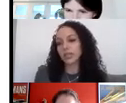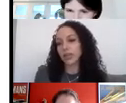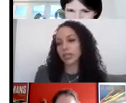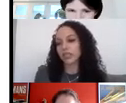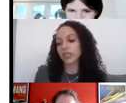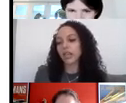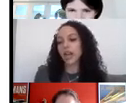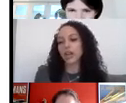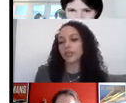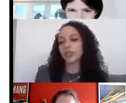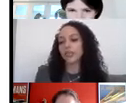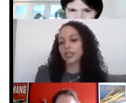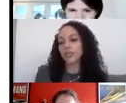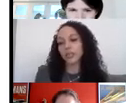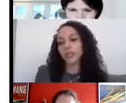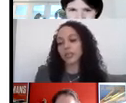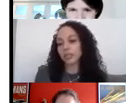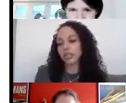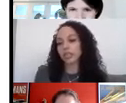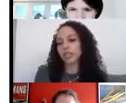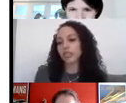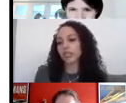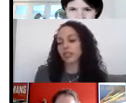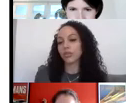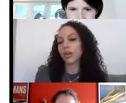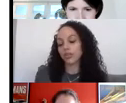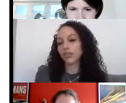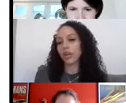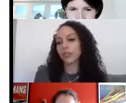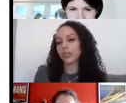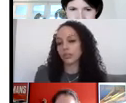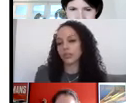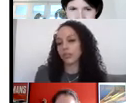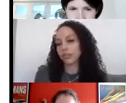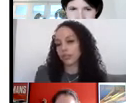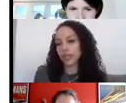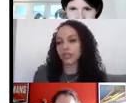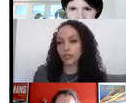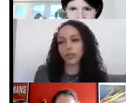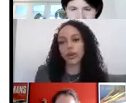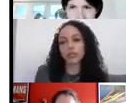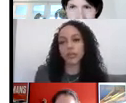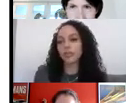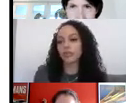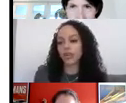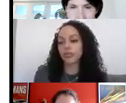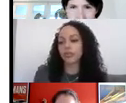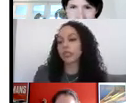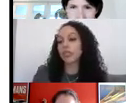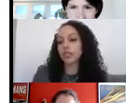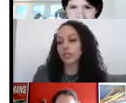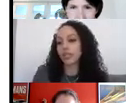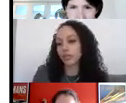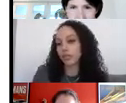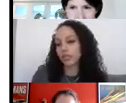they need to be explained. Um, but the assessors will always consider, you know, your working environment and your contract if you are part-time or full-time. So